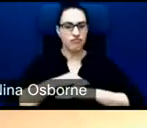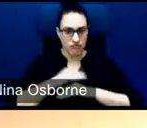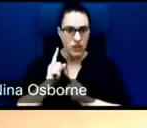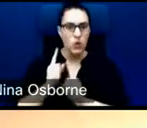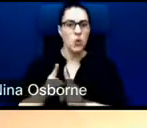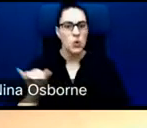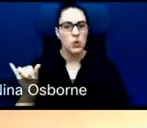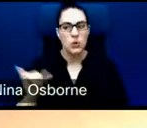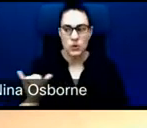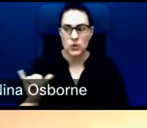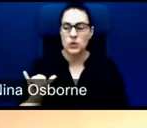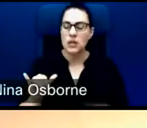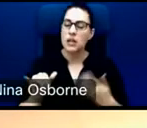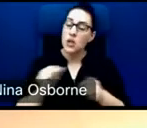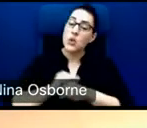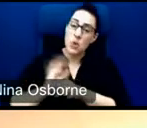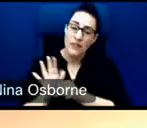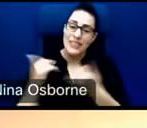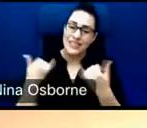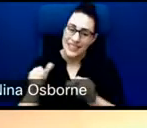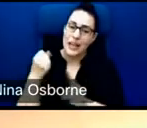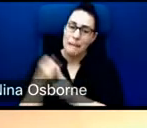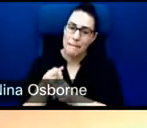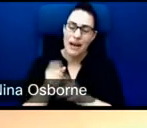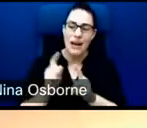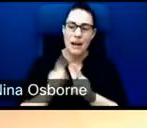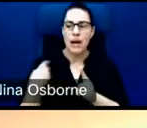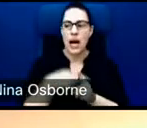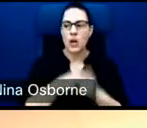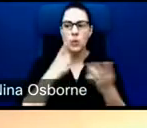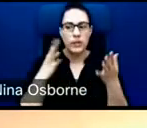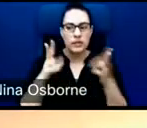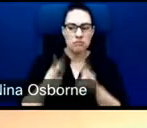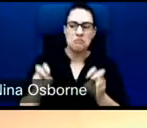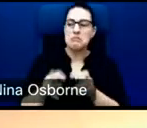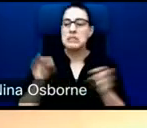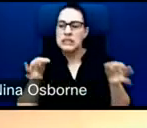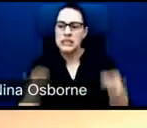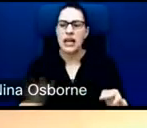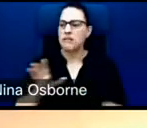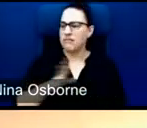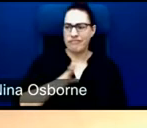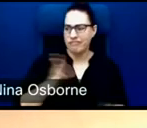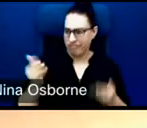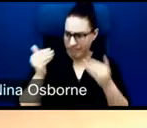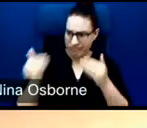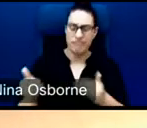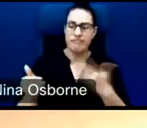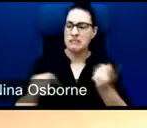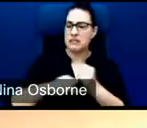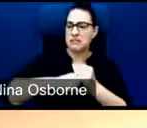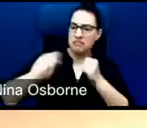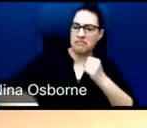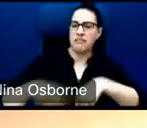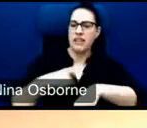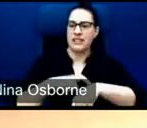as a result of that, we've decided to, as a consortium, to extend the project actually and give them more time to adapt and learn based on this kind of huge event that was